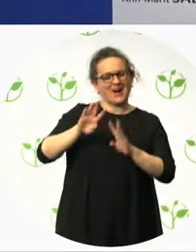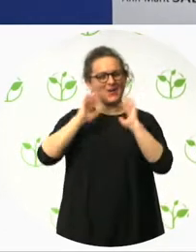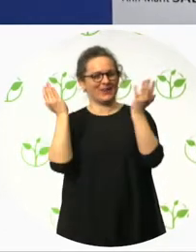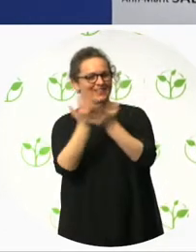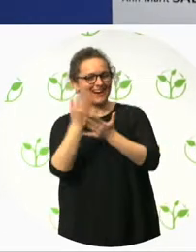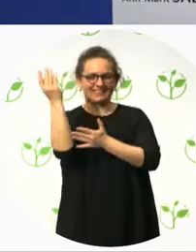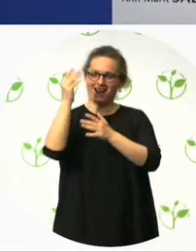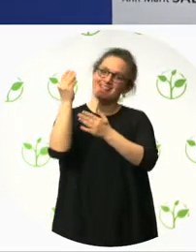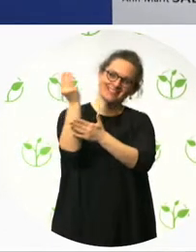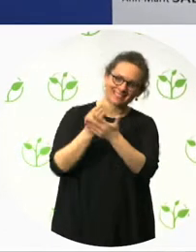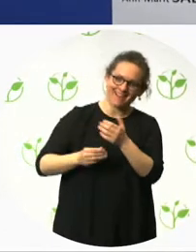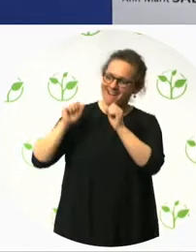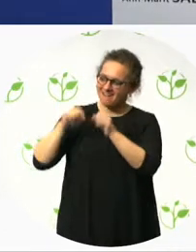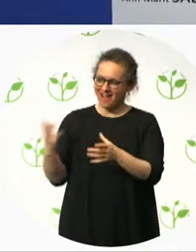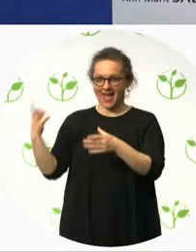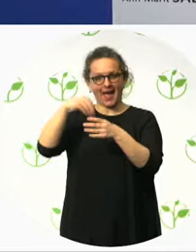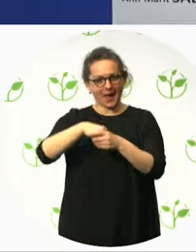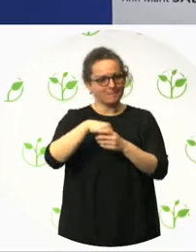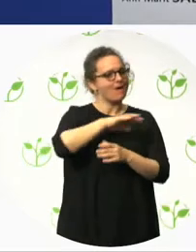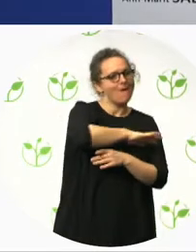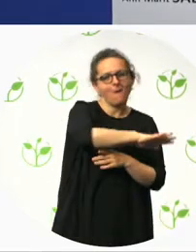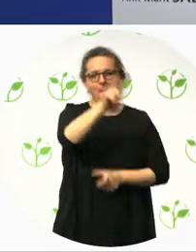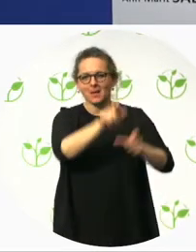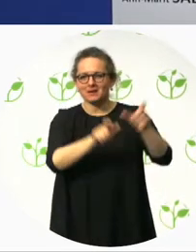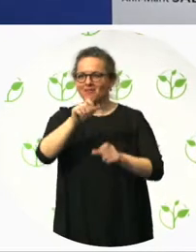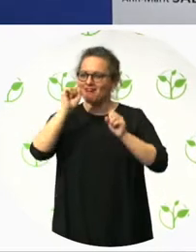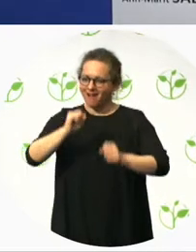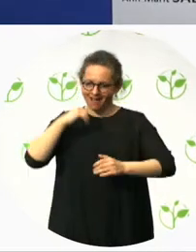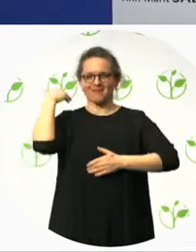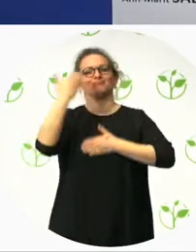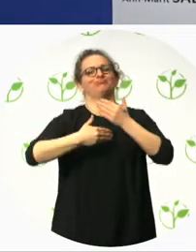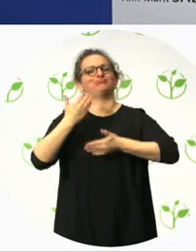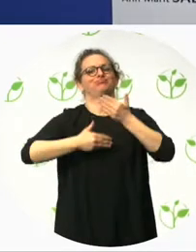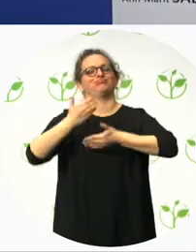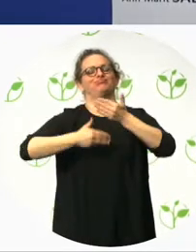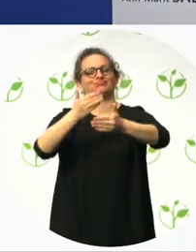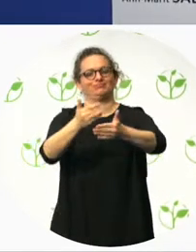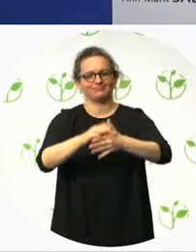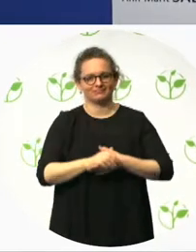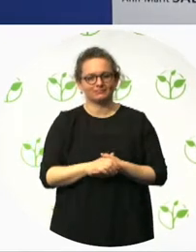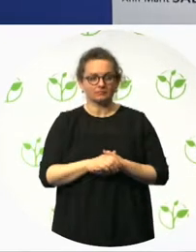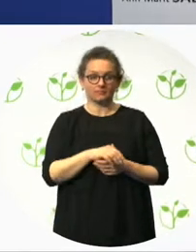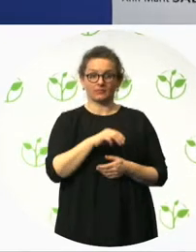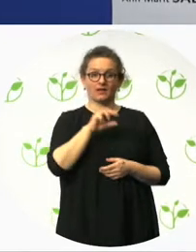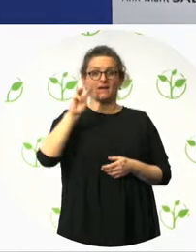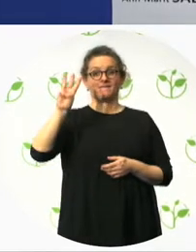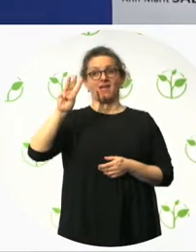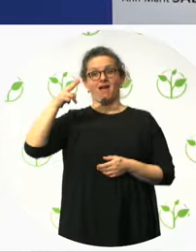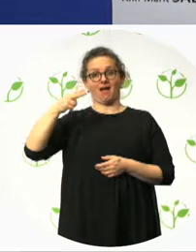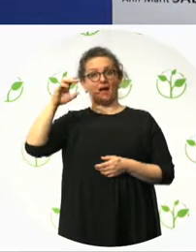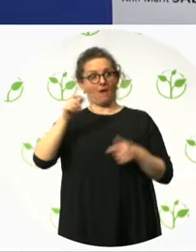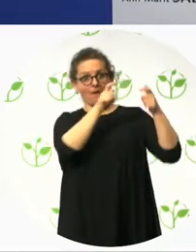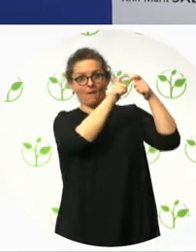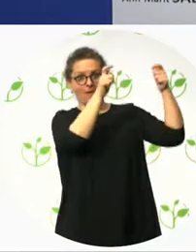I think a landmark document by the World Health Organisation in 2011. Steve Jobs,